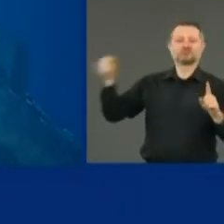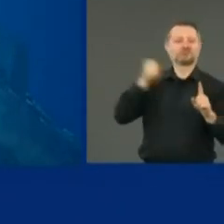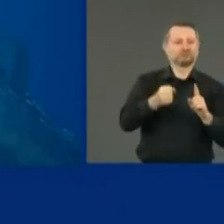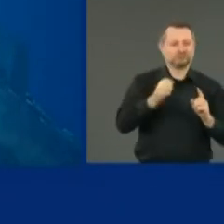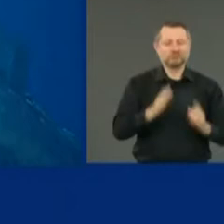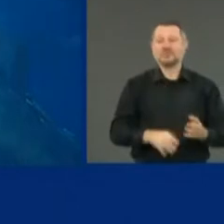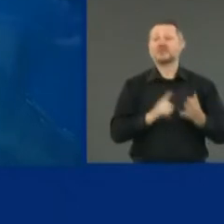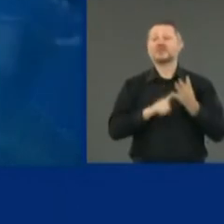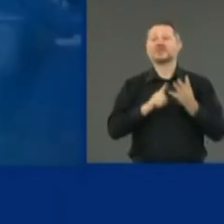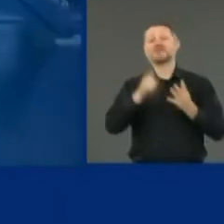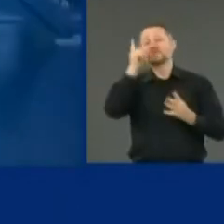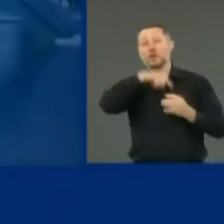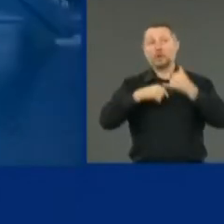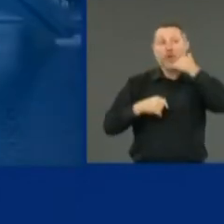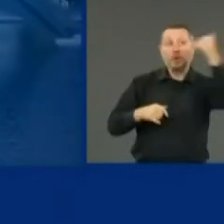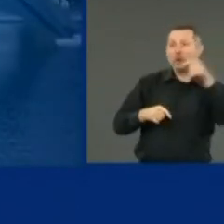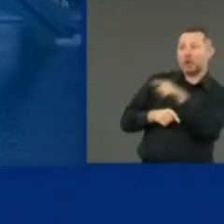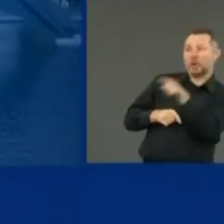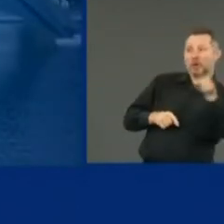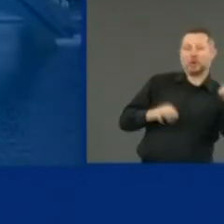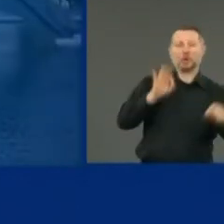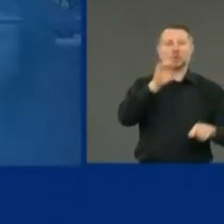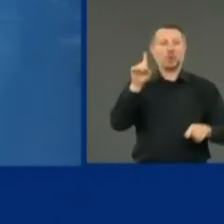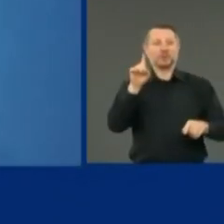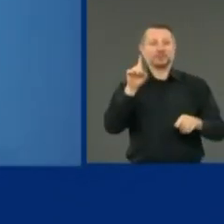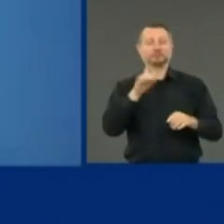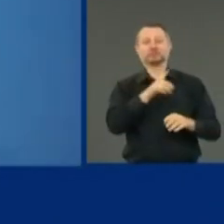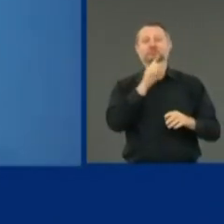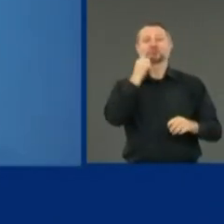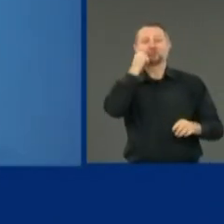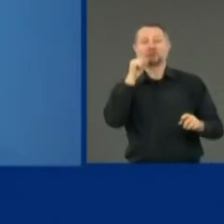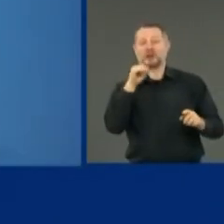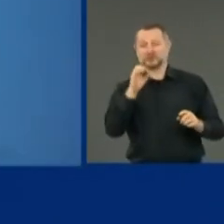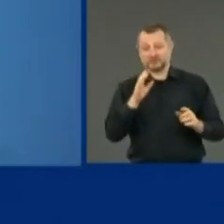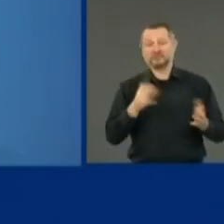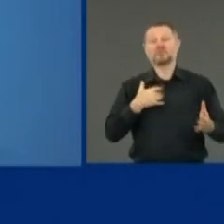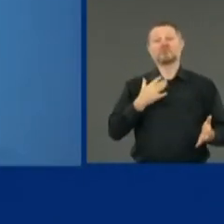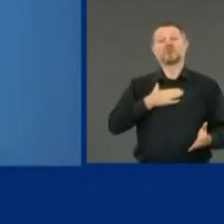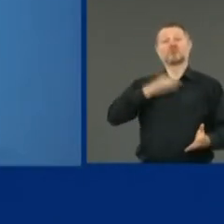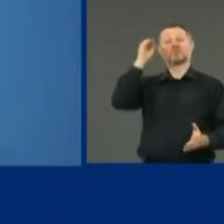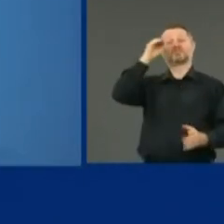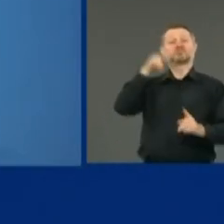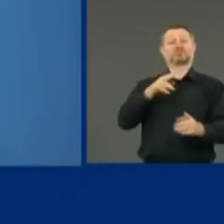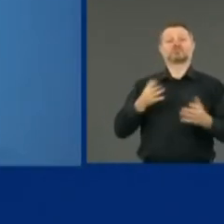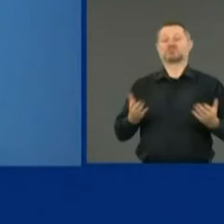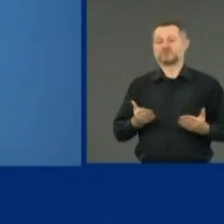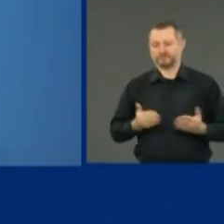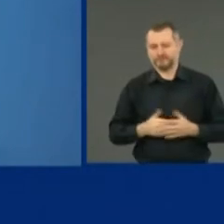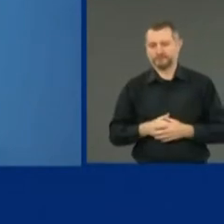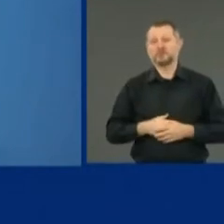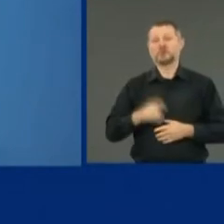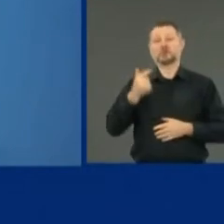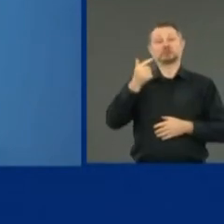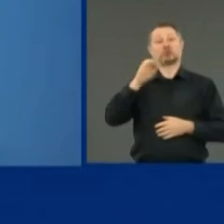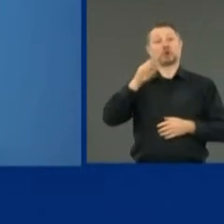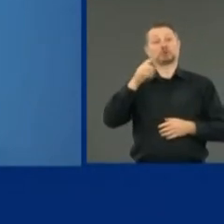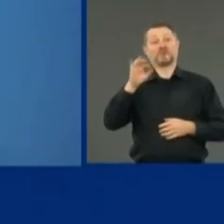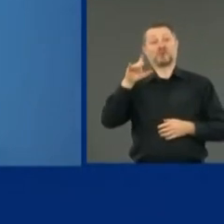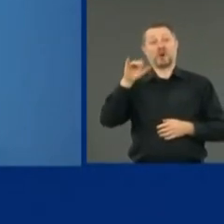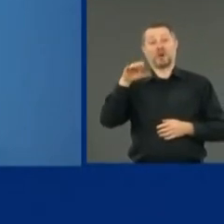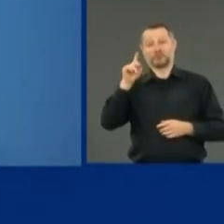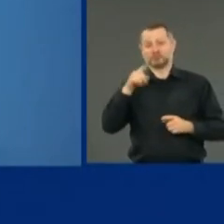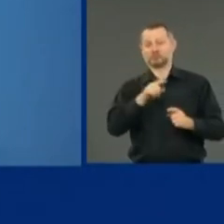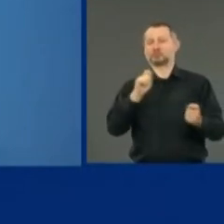false 9-11 reports. My opinion is the George Floyd reform agenda